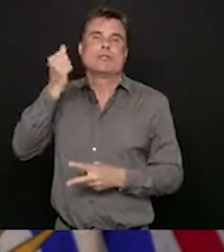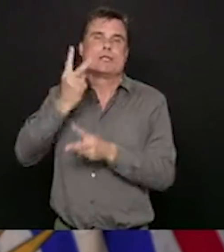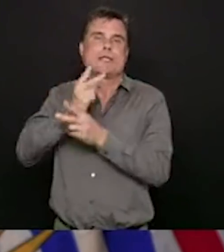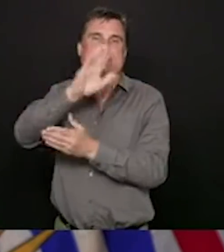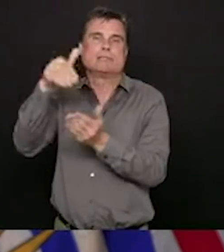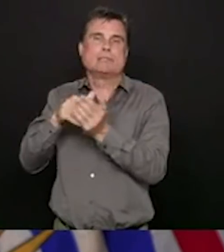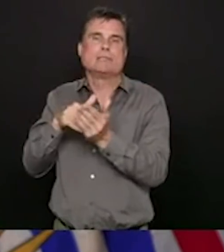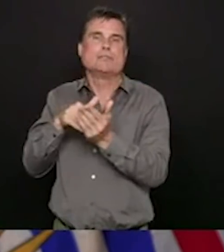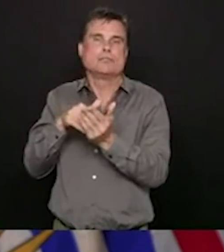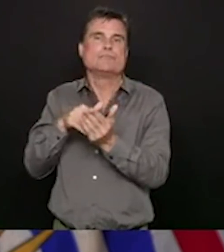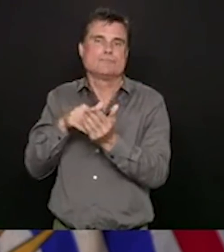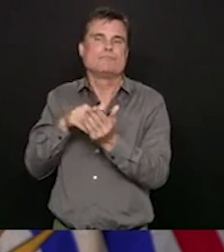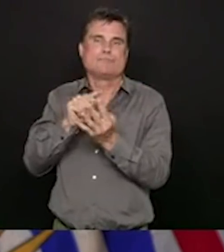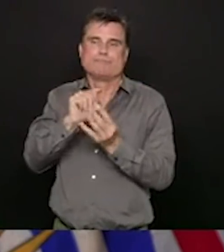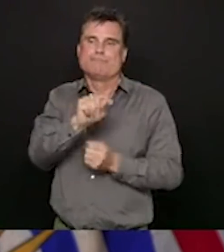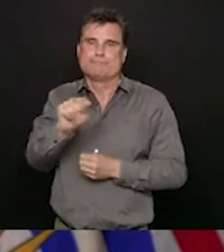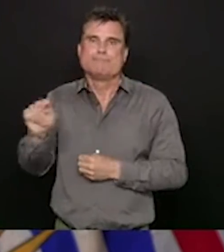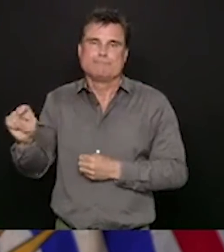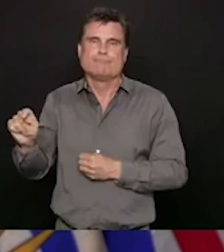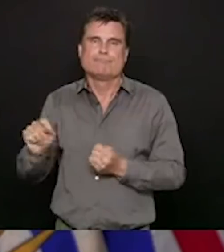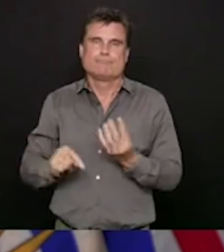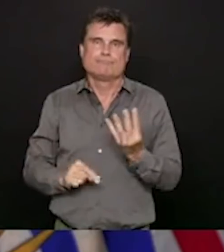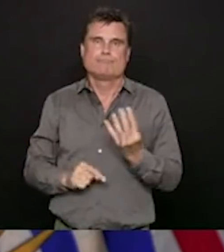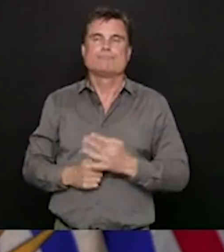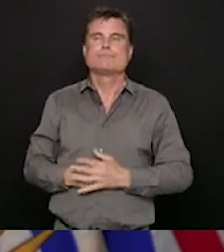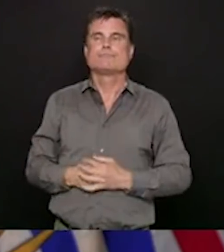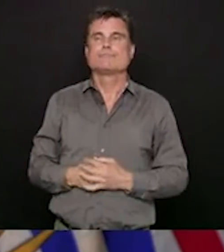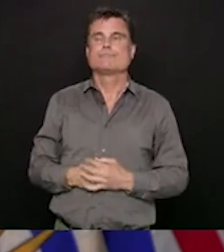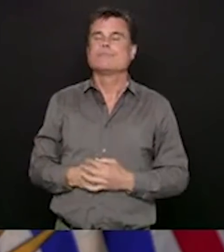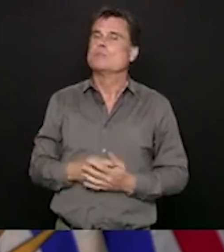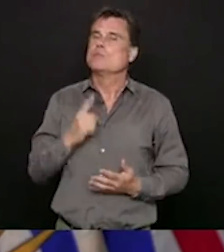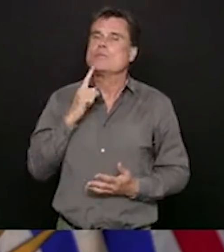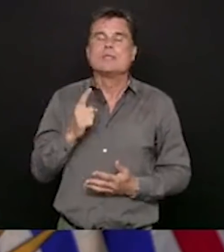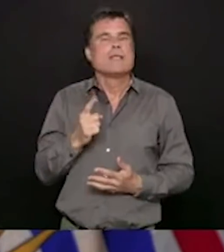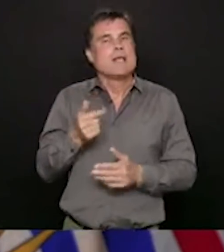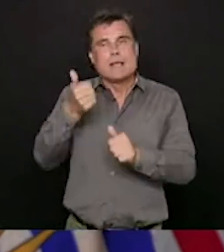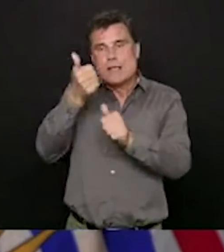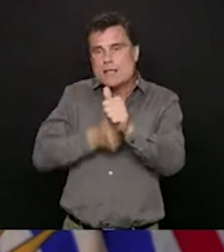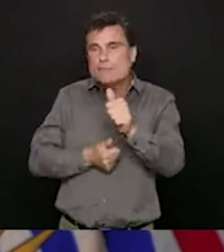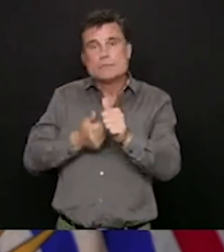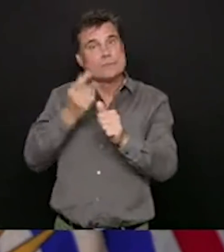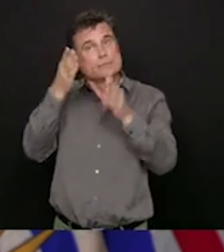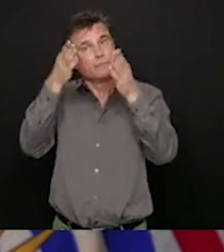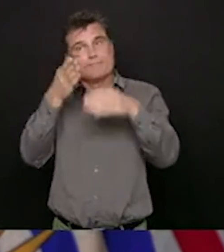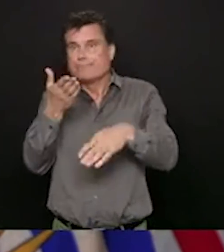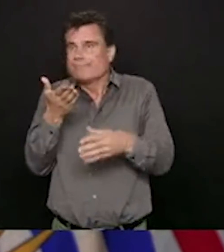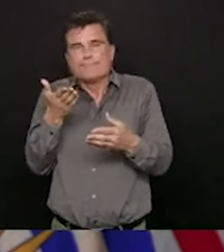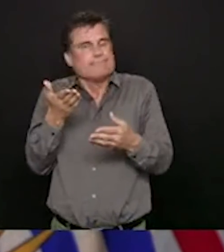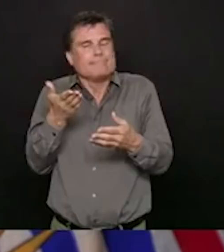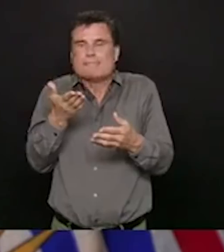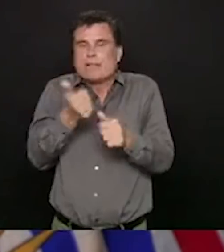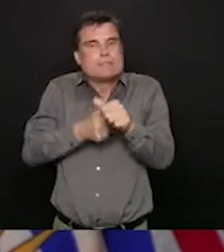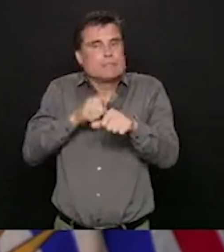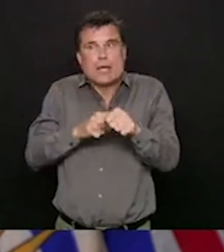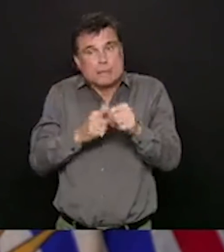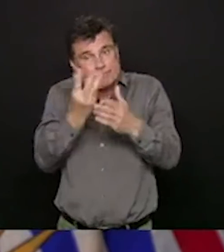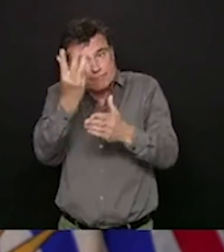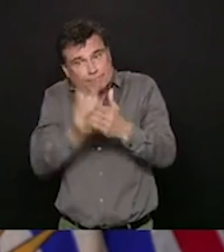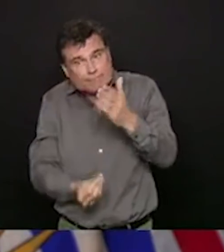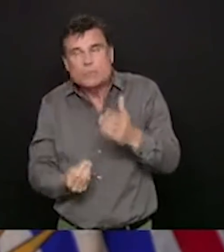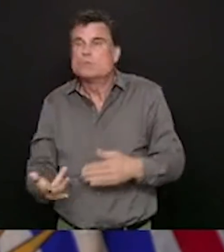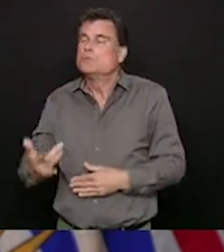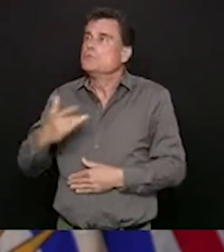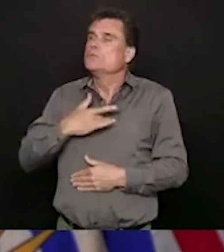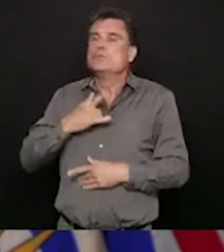every time we think of the people who have benefited from affected by this, and our heart goes out to their families,